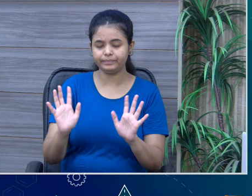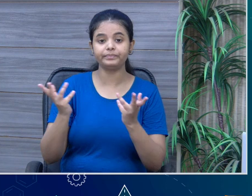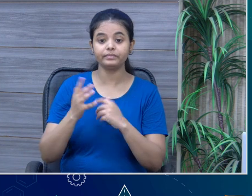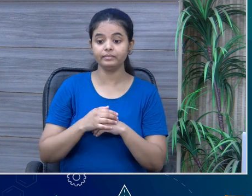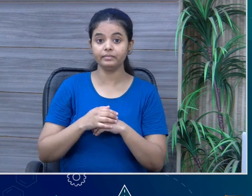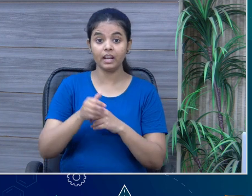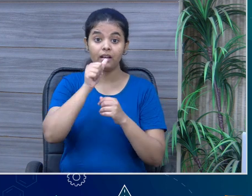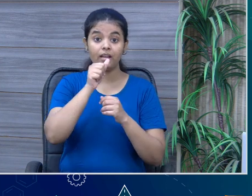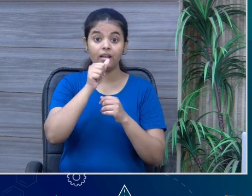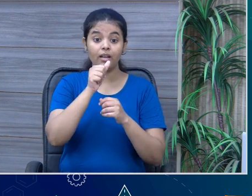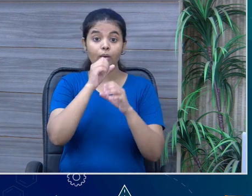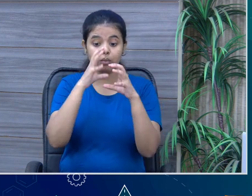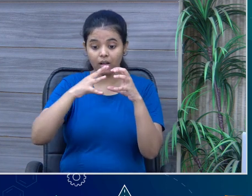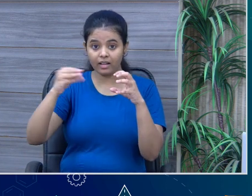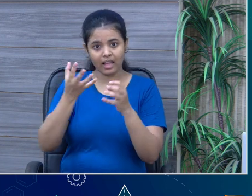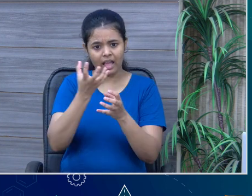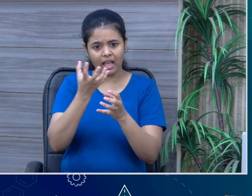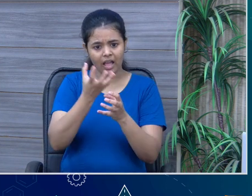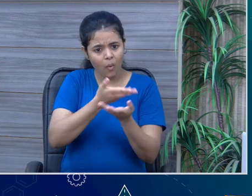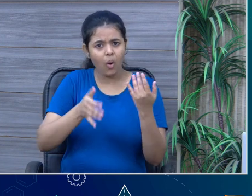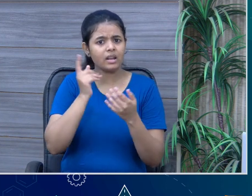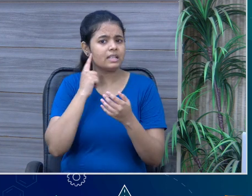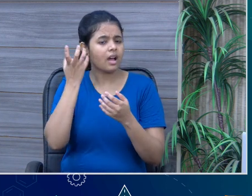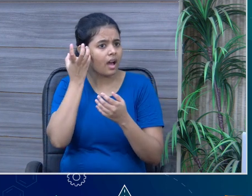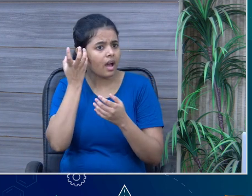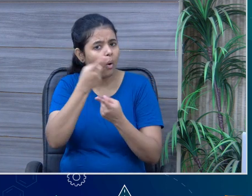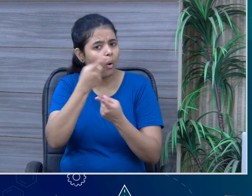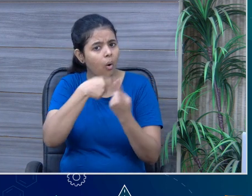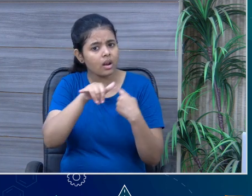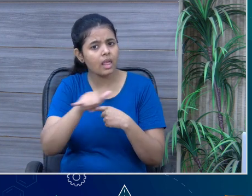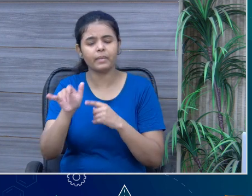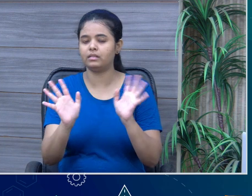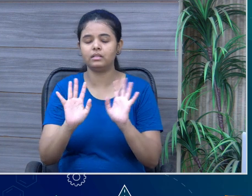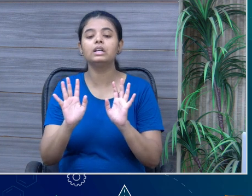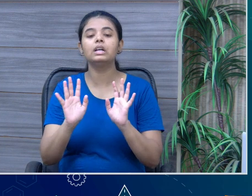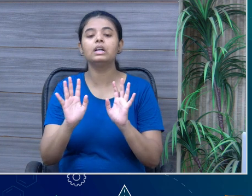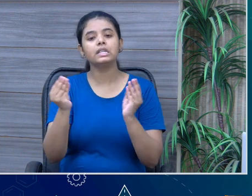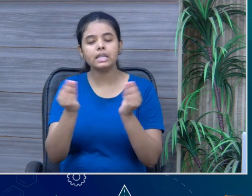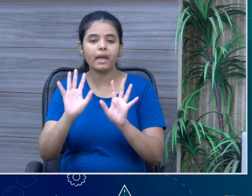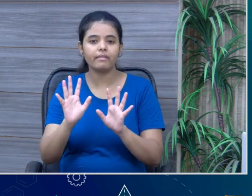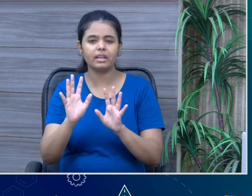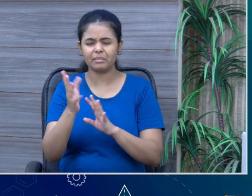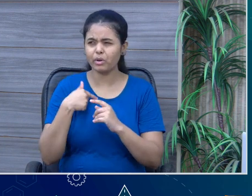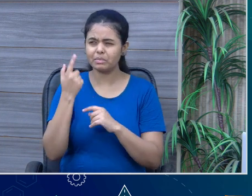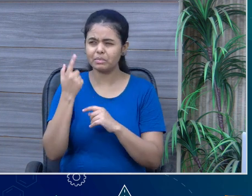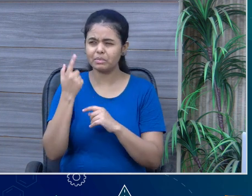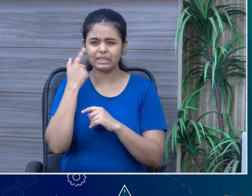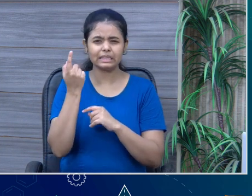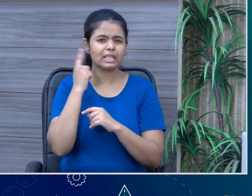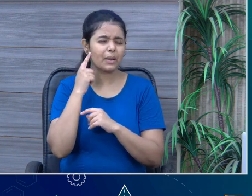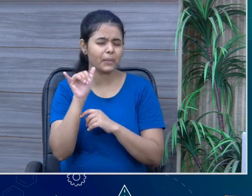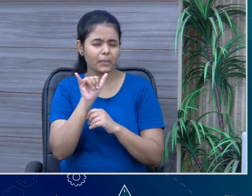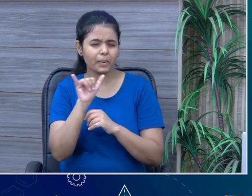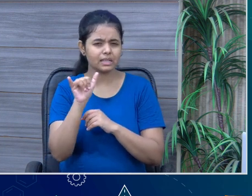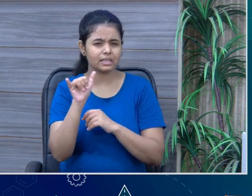shells sing just the way we heard it in this poem. But are there any similar sounds you can just